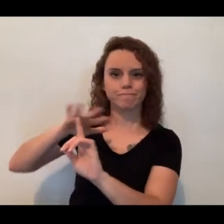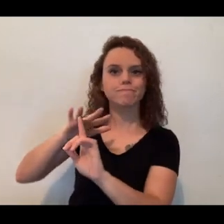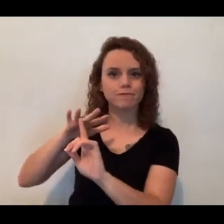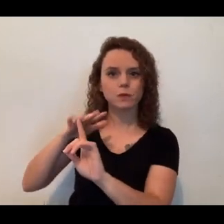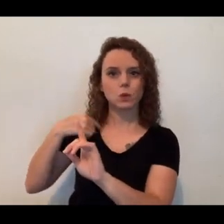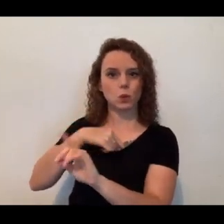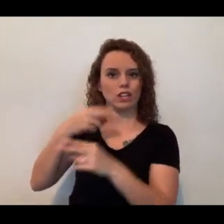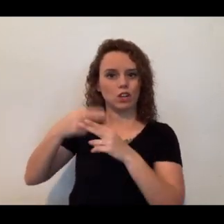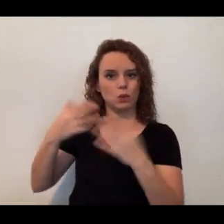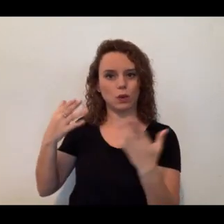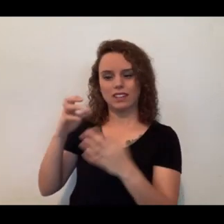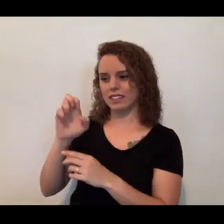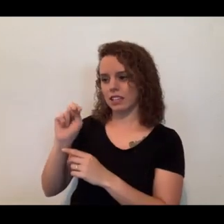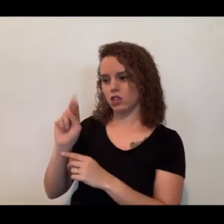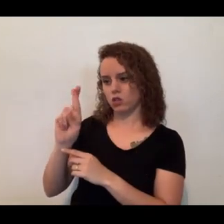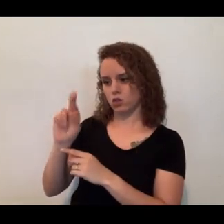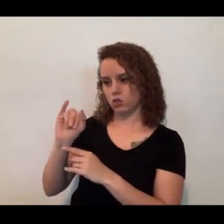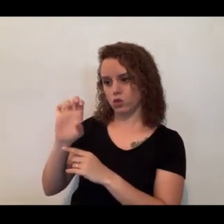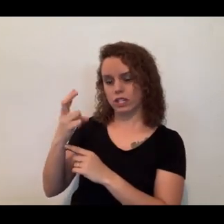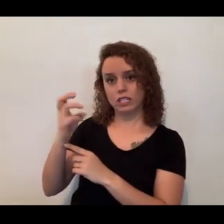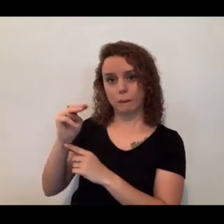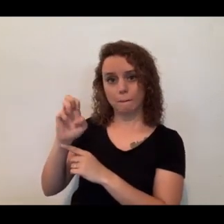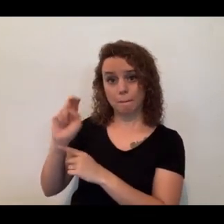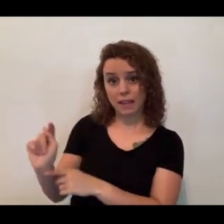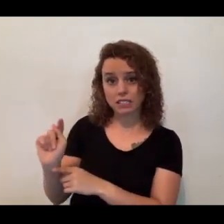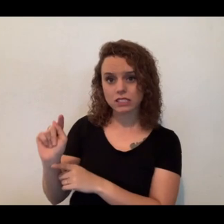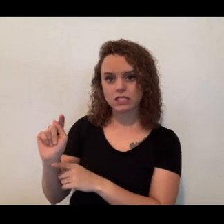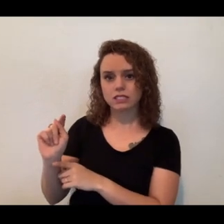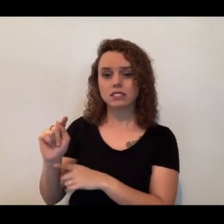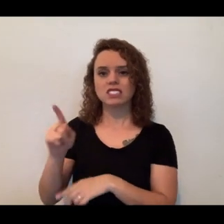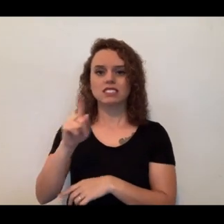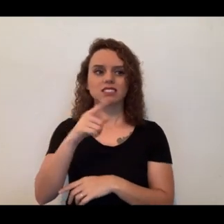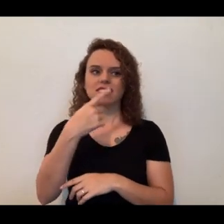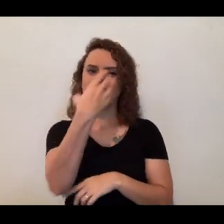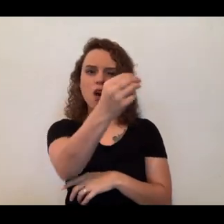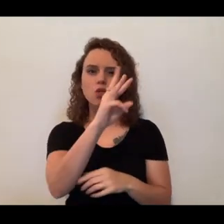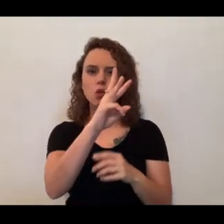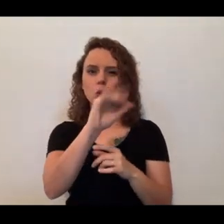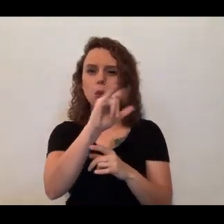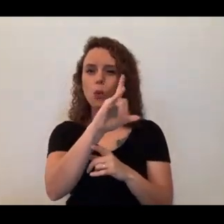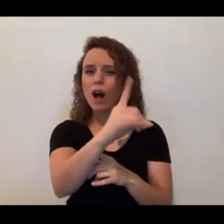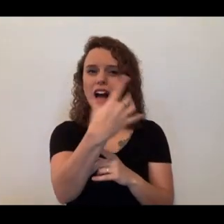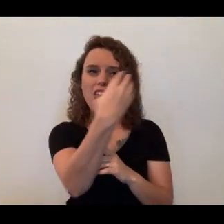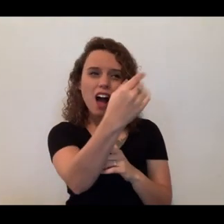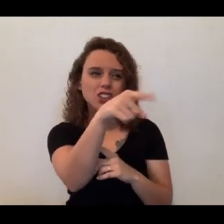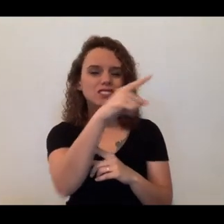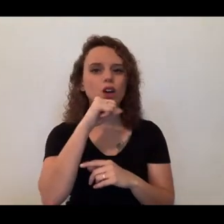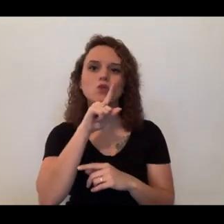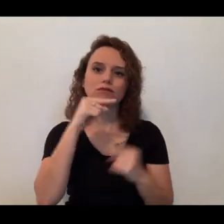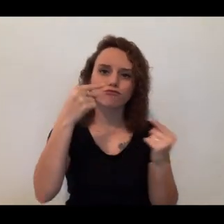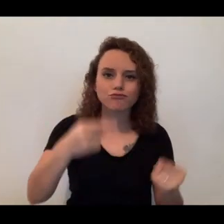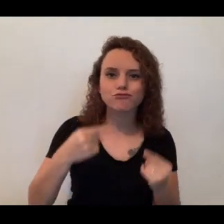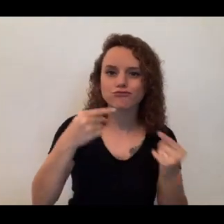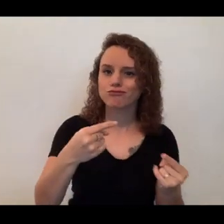call enrichment. Now, because she's not really having to struggle out in the wild, doesn't mean that she doesn't need her mind to